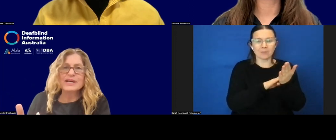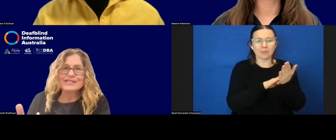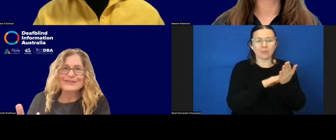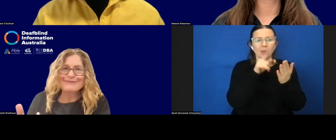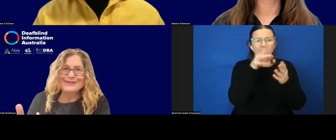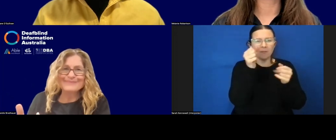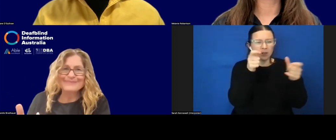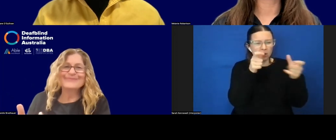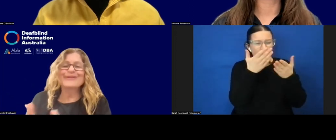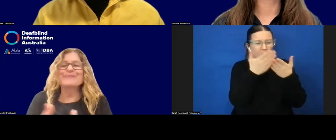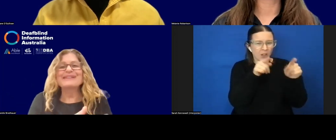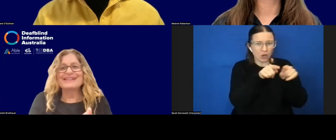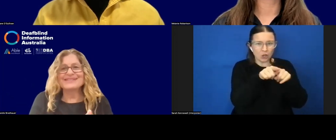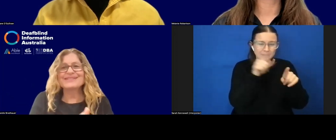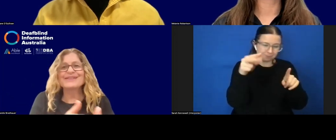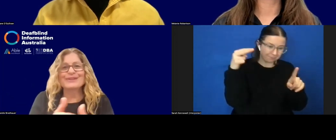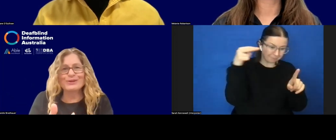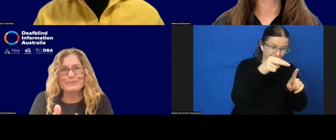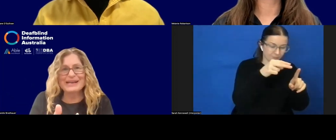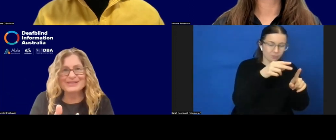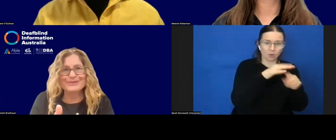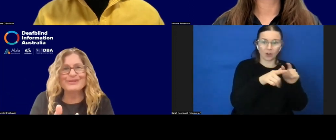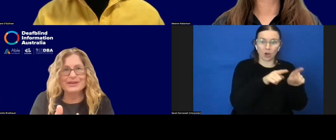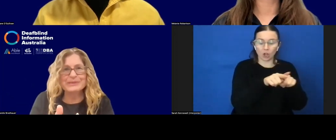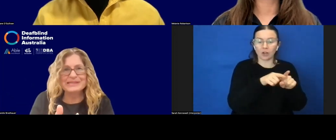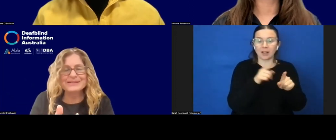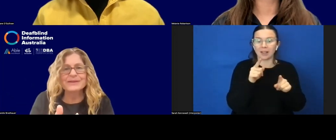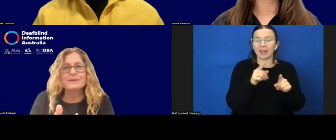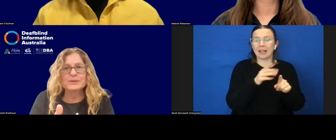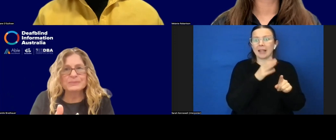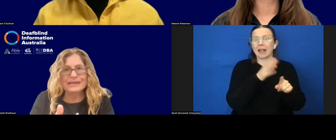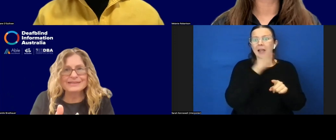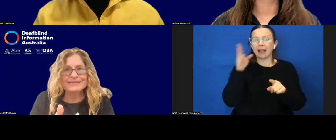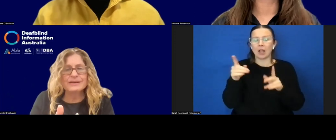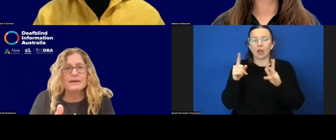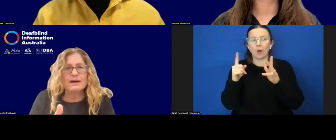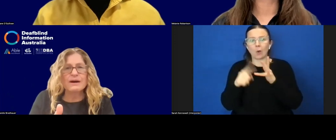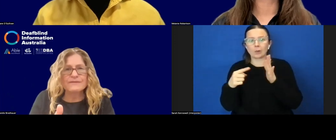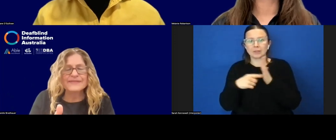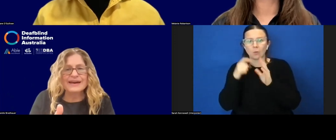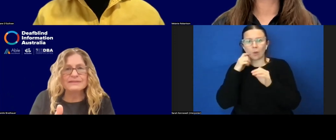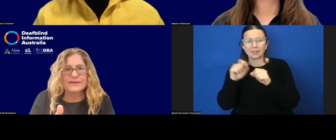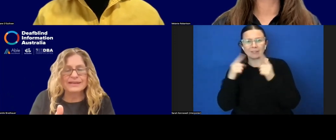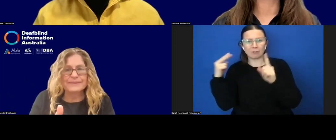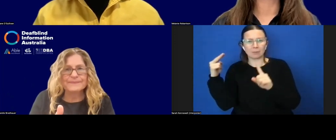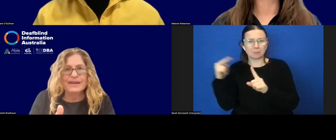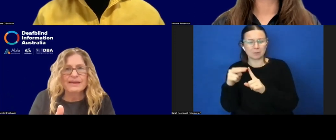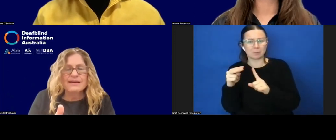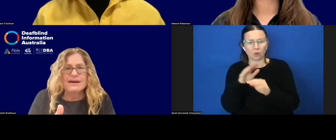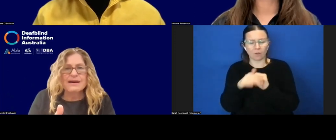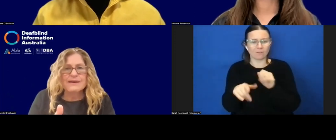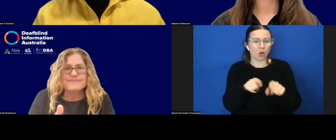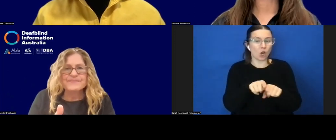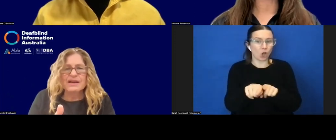is quite different from the lens that the occupational therapist will place over that learning.